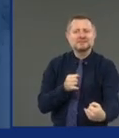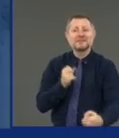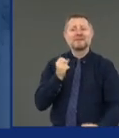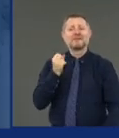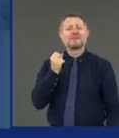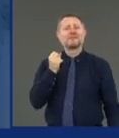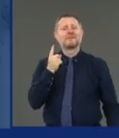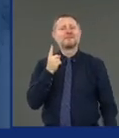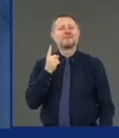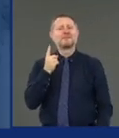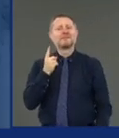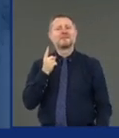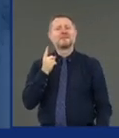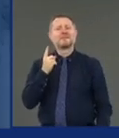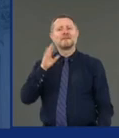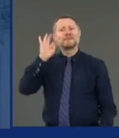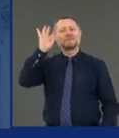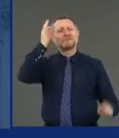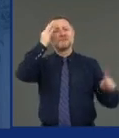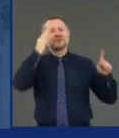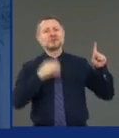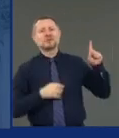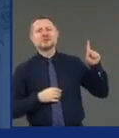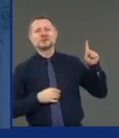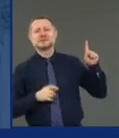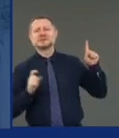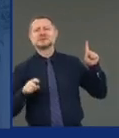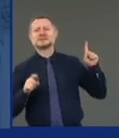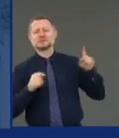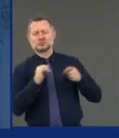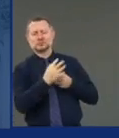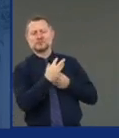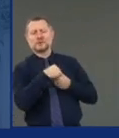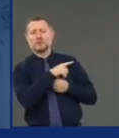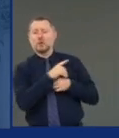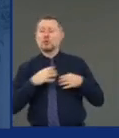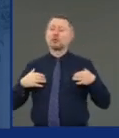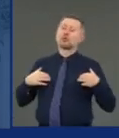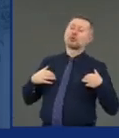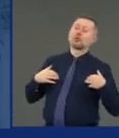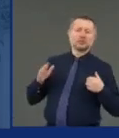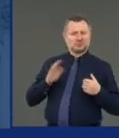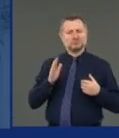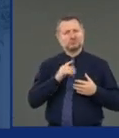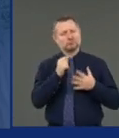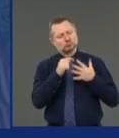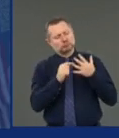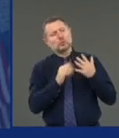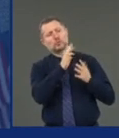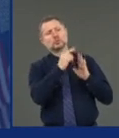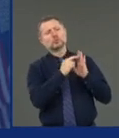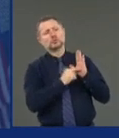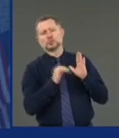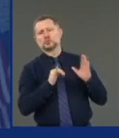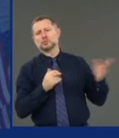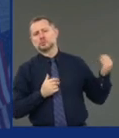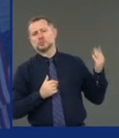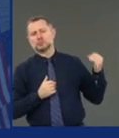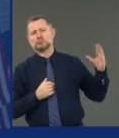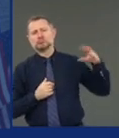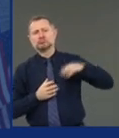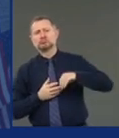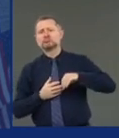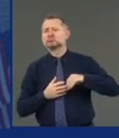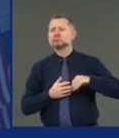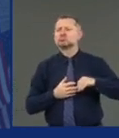federal government has a role to play. And the federal government has to do its part as we work our way through this crisis.